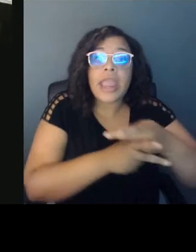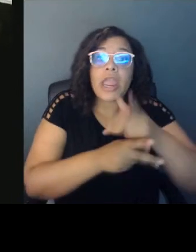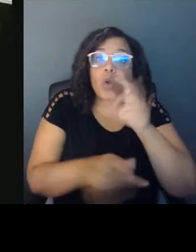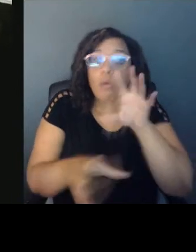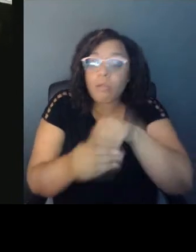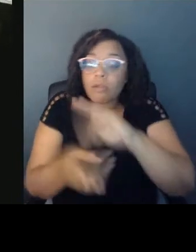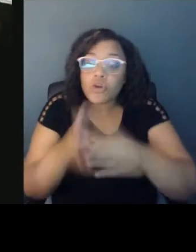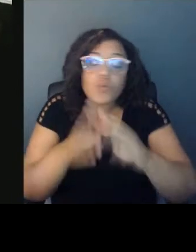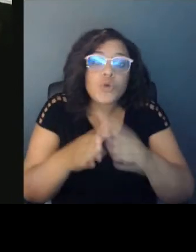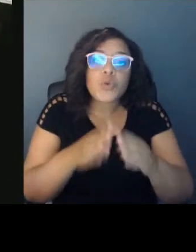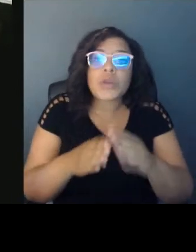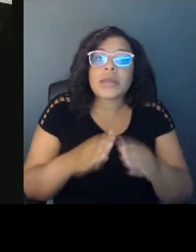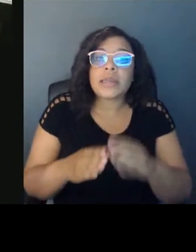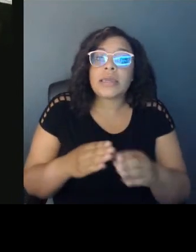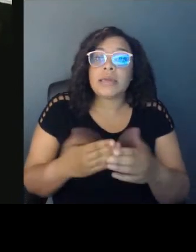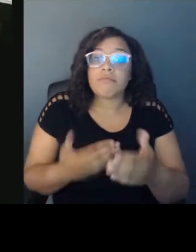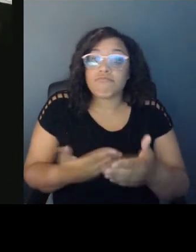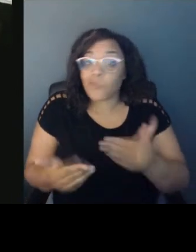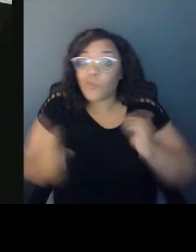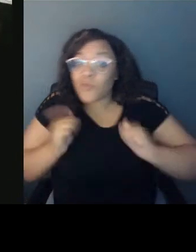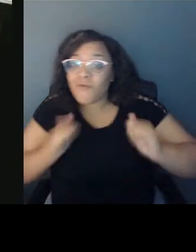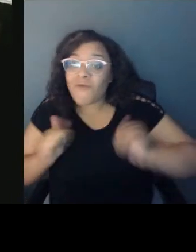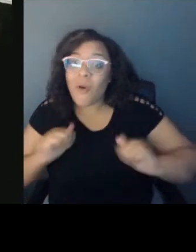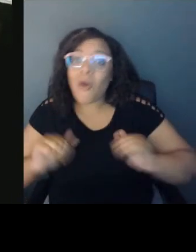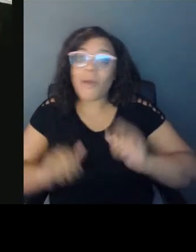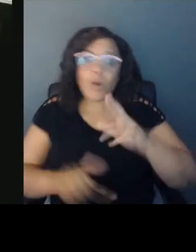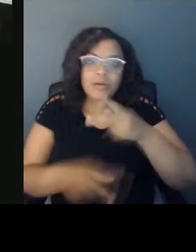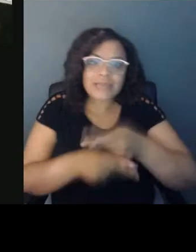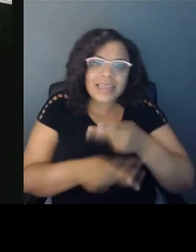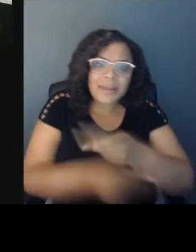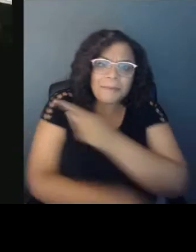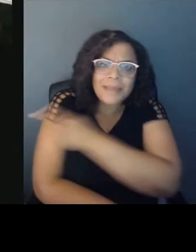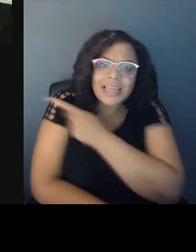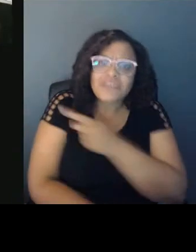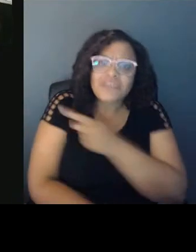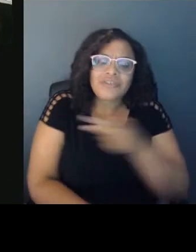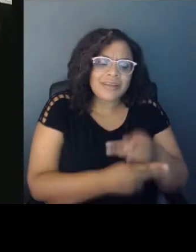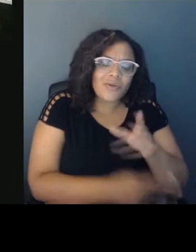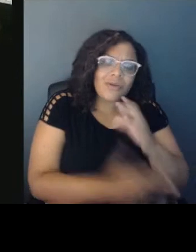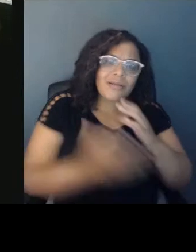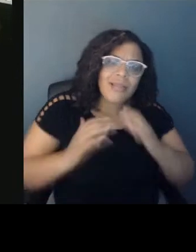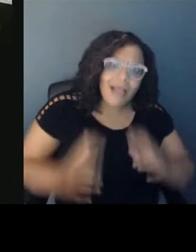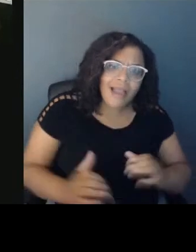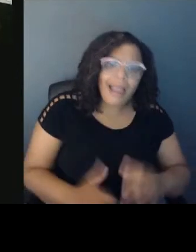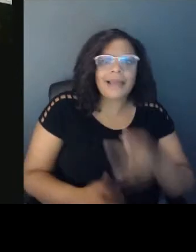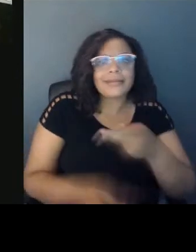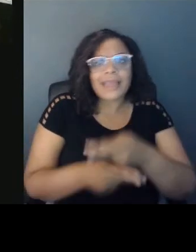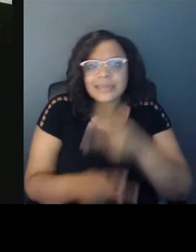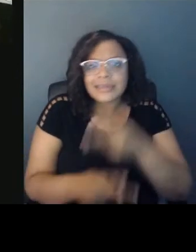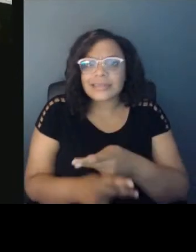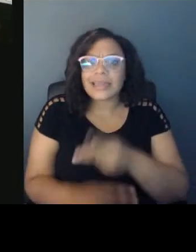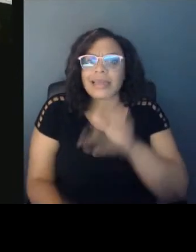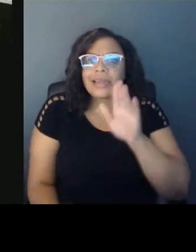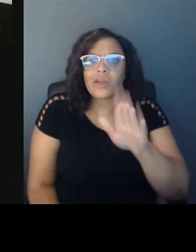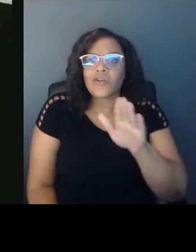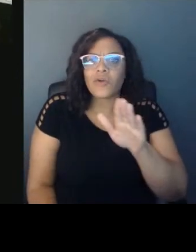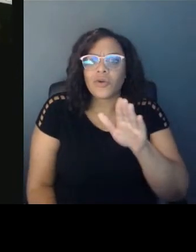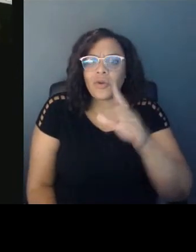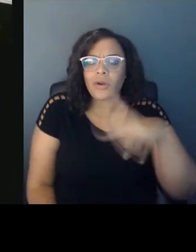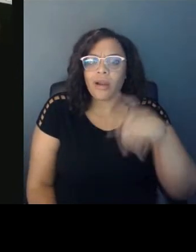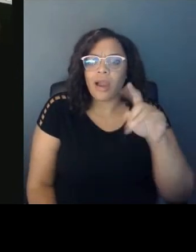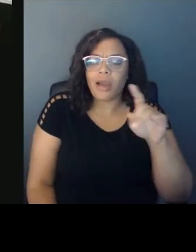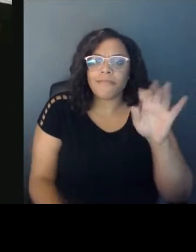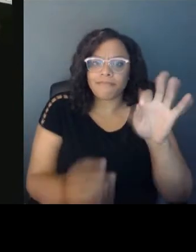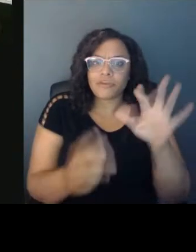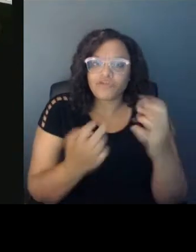performing or taking care of patients or taking care of your clients or taking care of your parishioners. But what we really have to do is because you